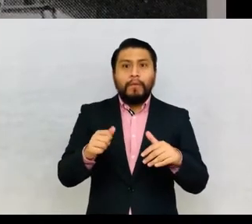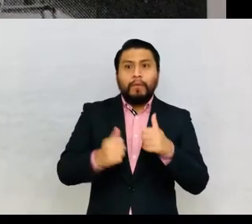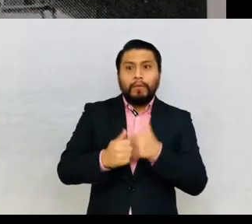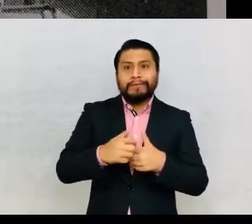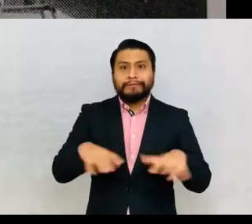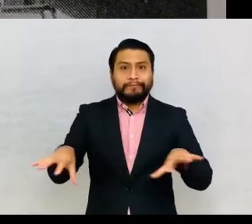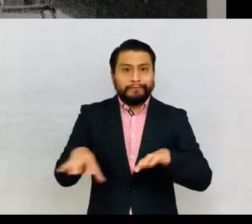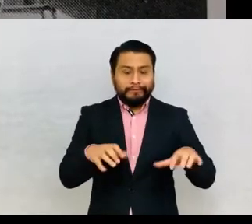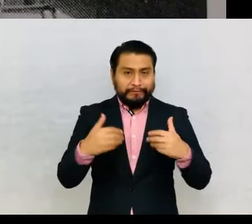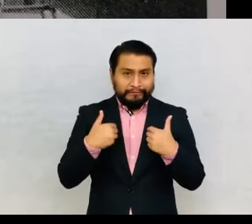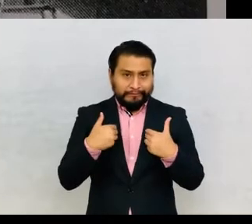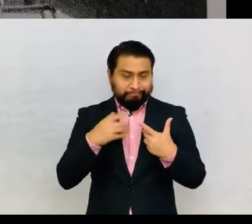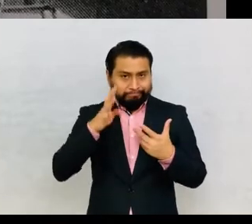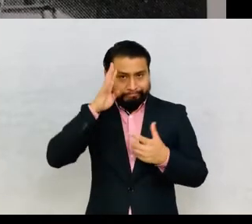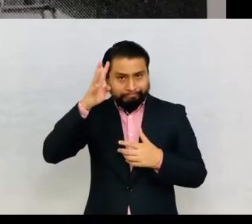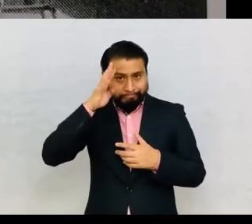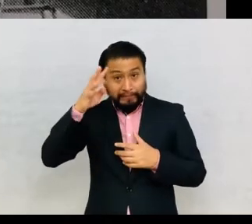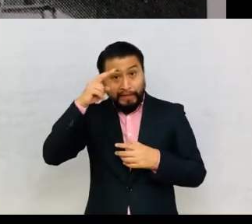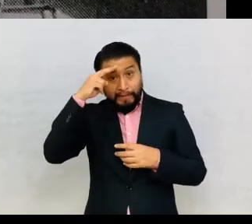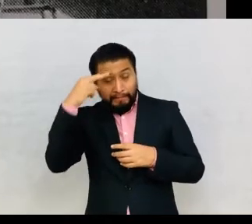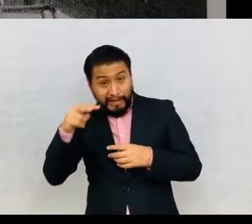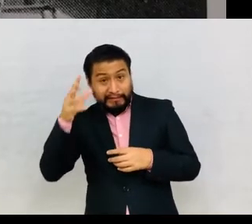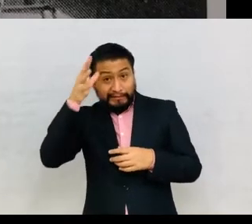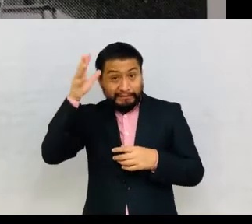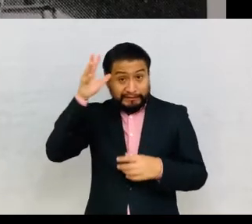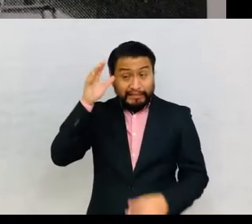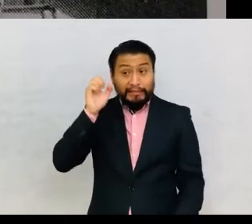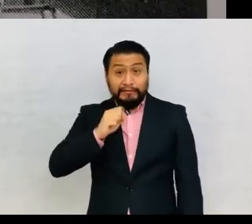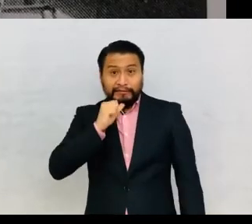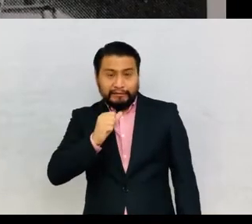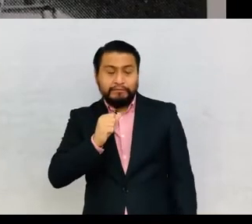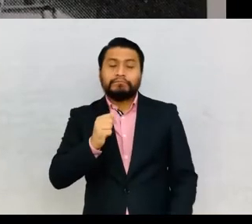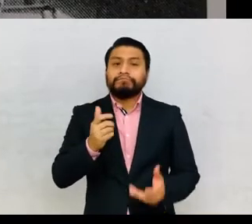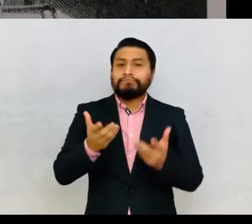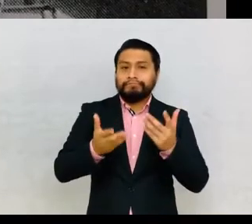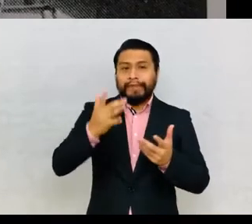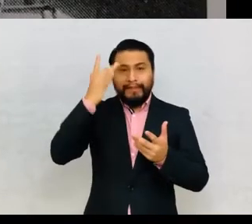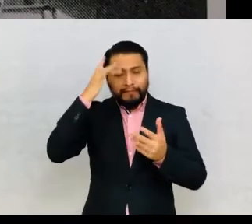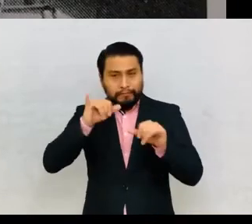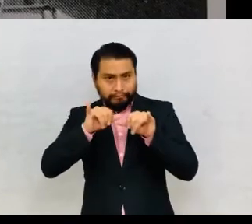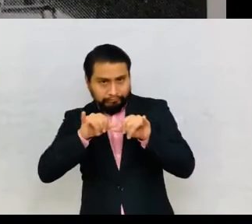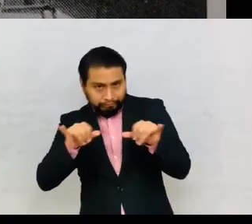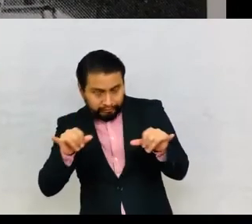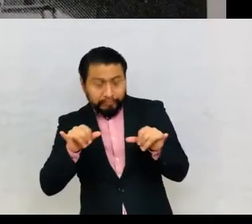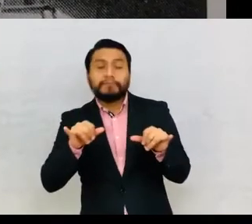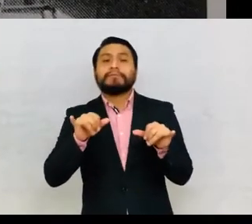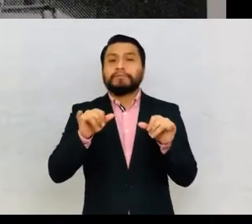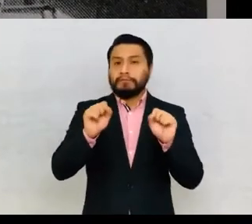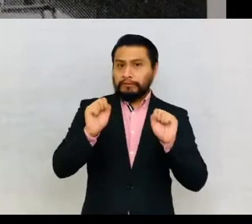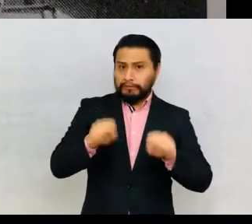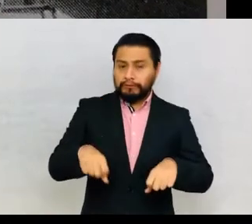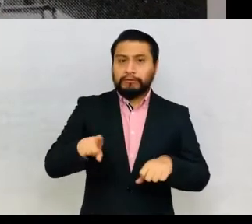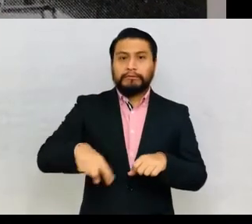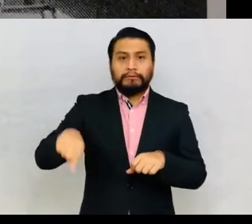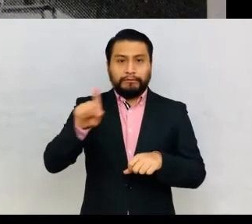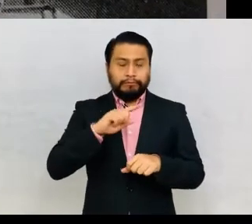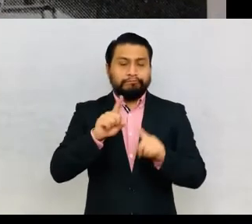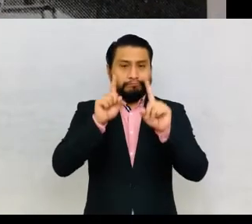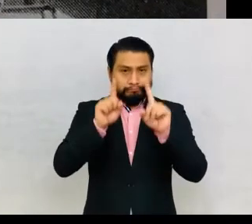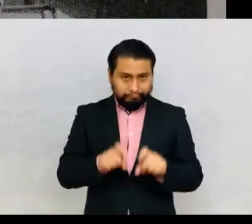produced. Mexicans, Indian or not, on average, were healthy, intelligent, and capable of governing themselves.